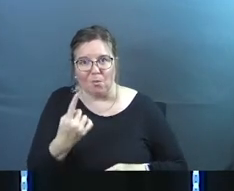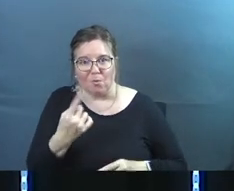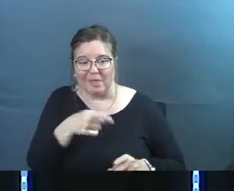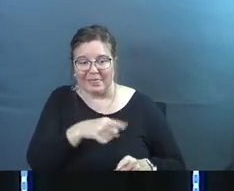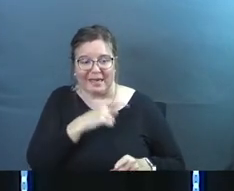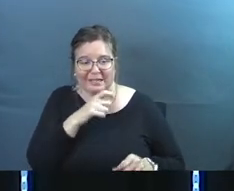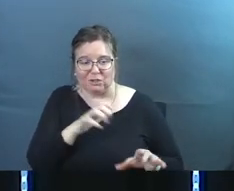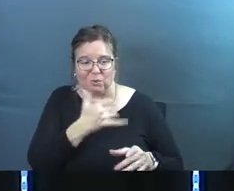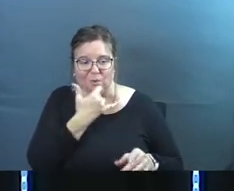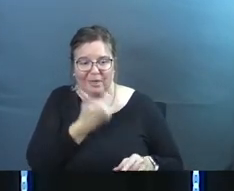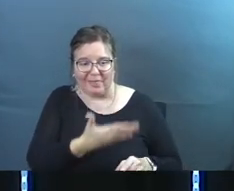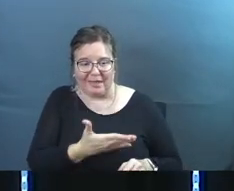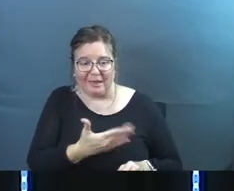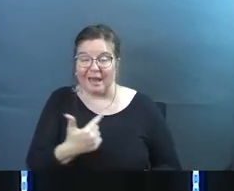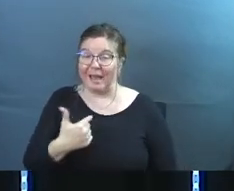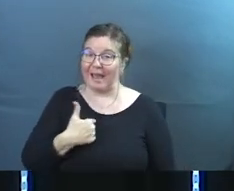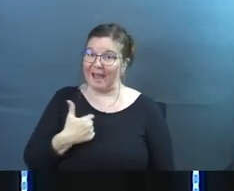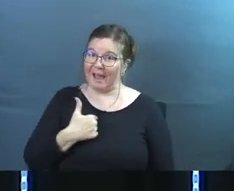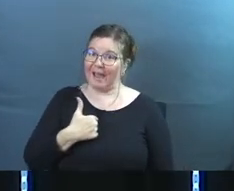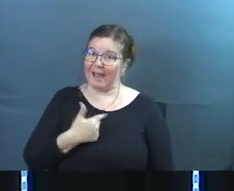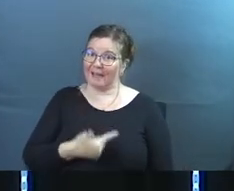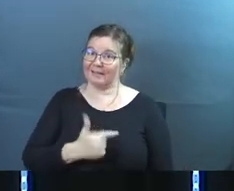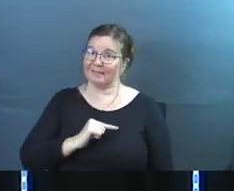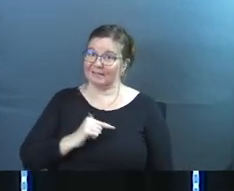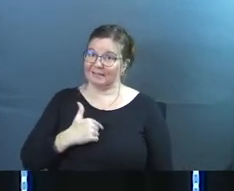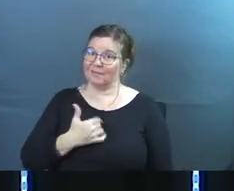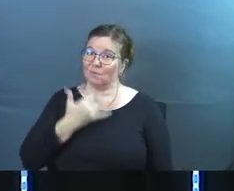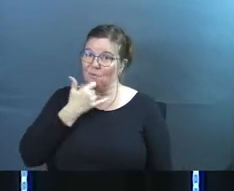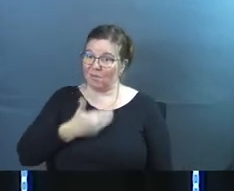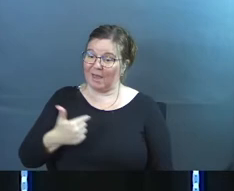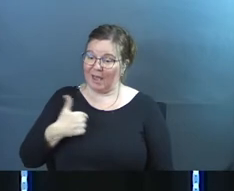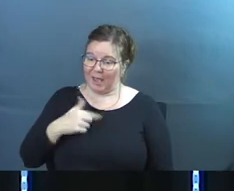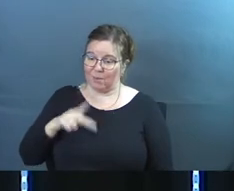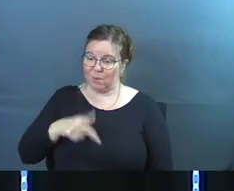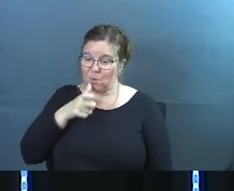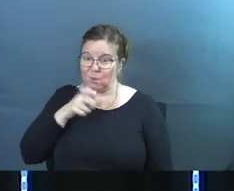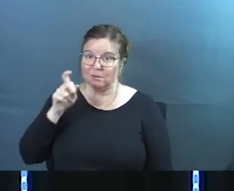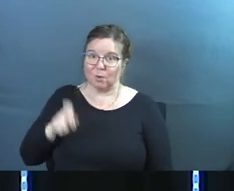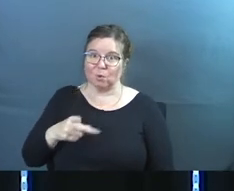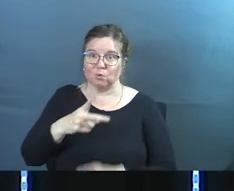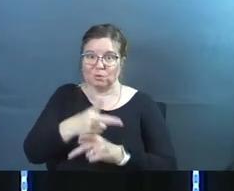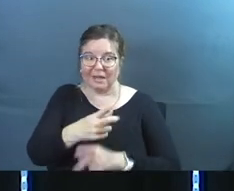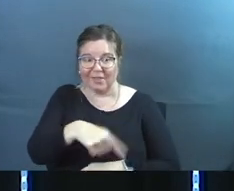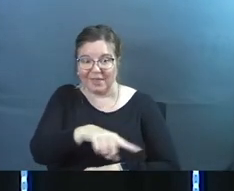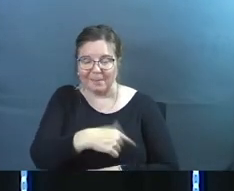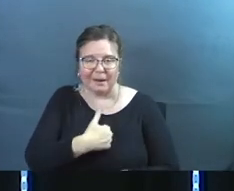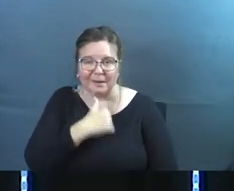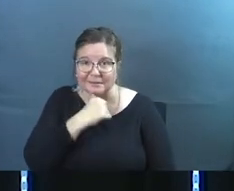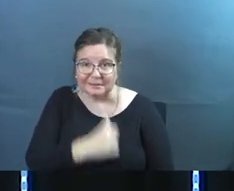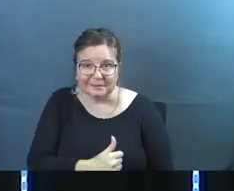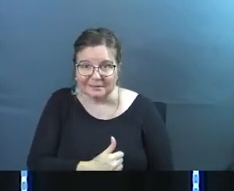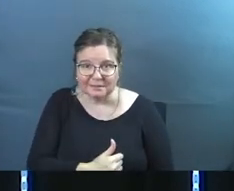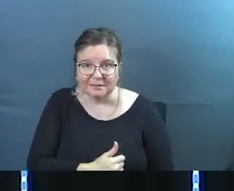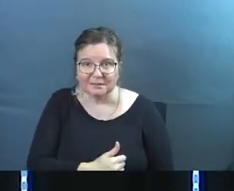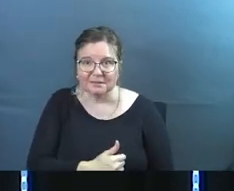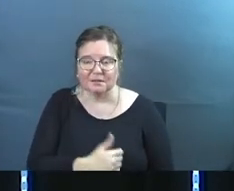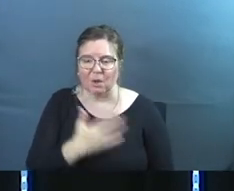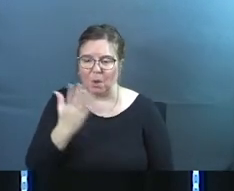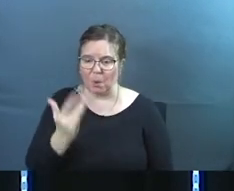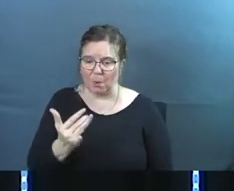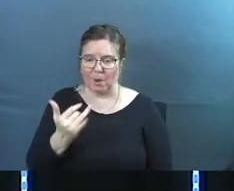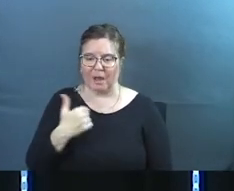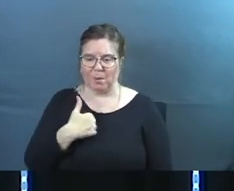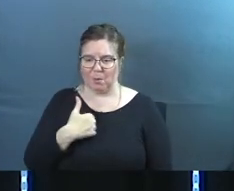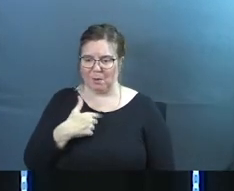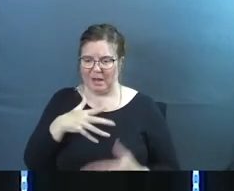they didn't do the wrong thing I did the wrong thing I was the person who was supposed to take care of them why